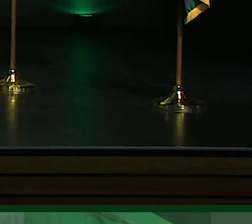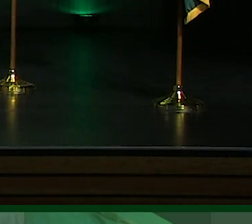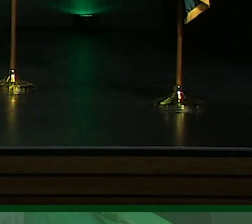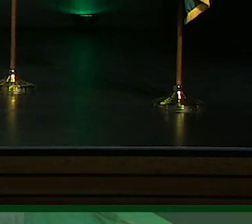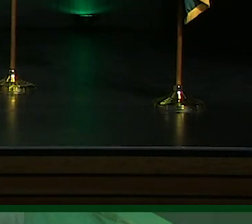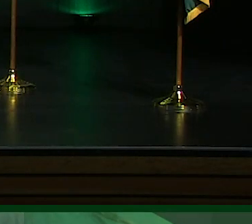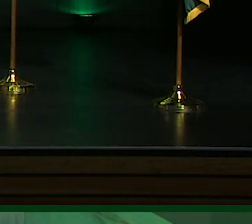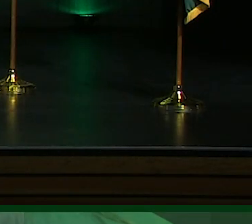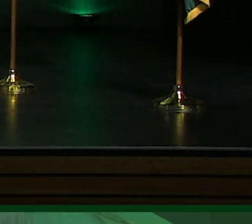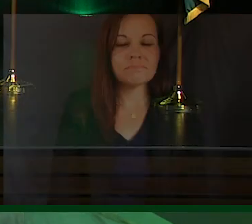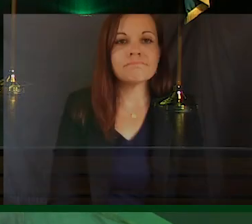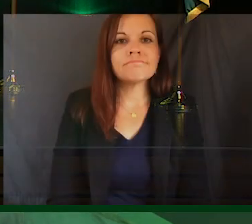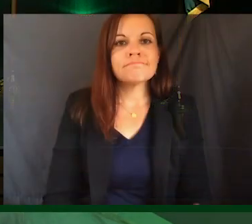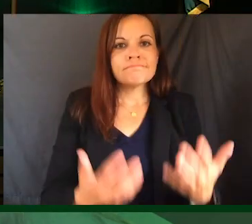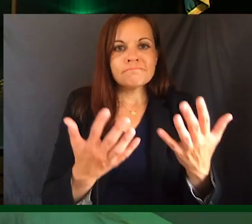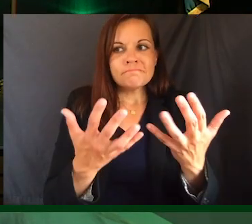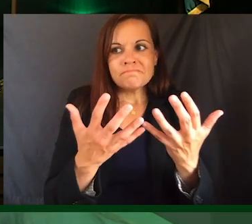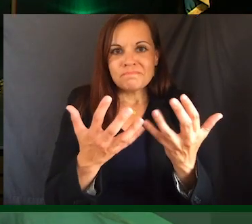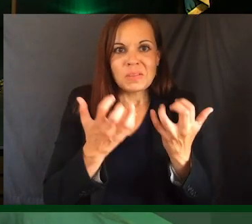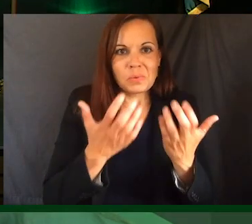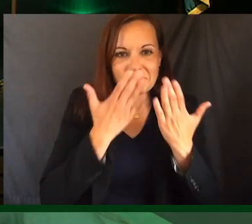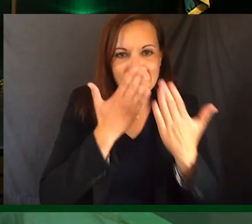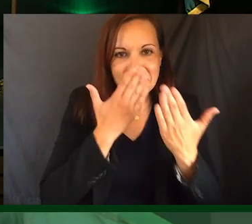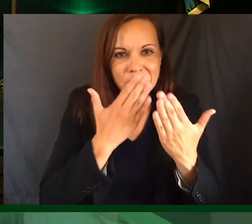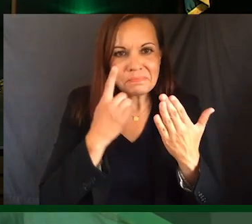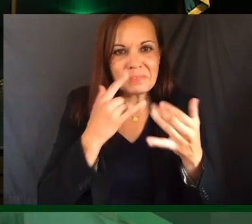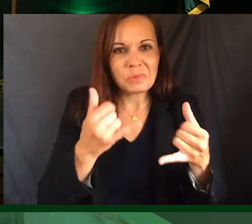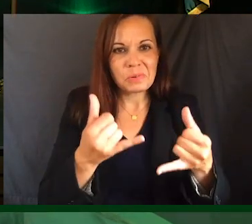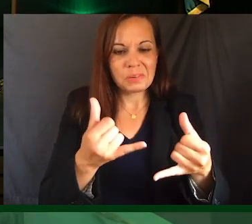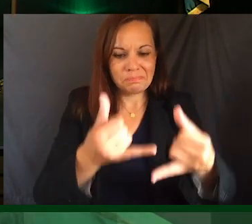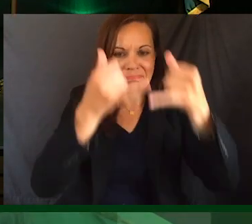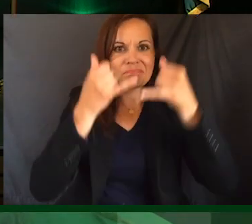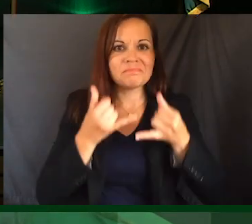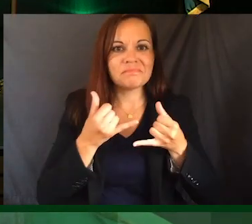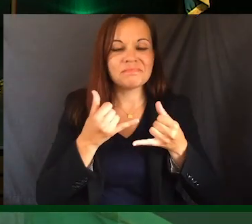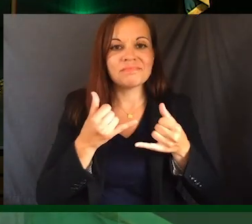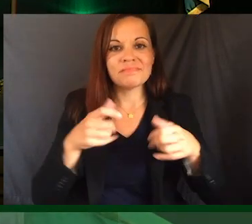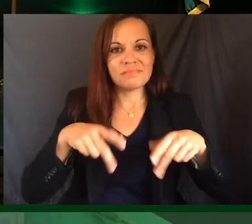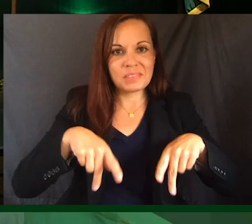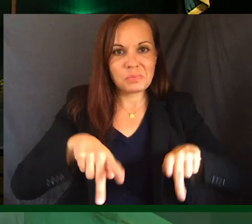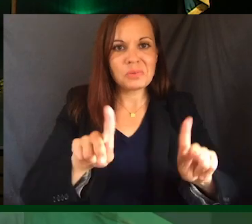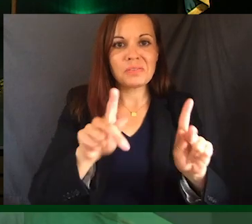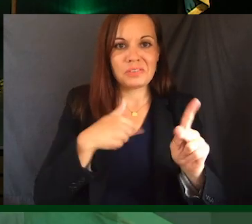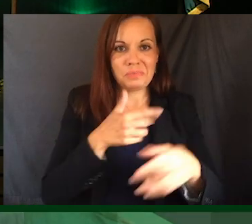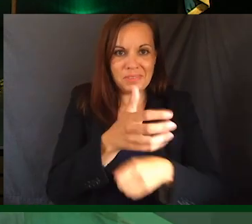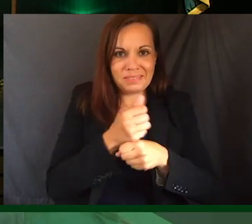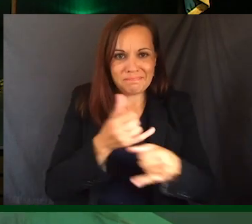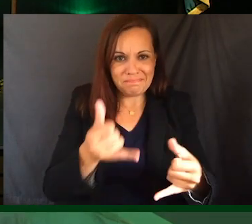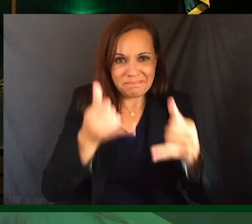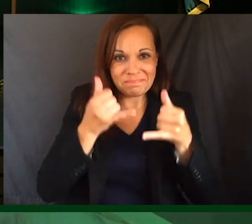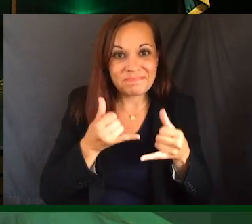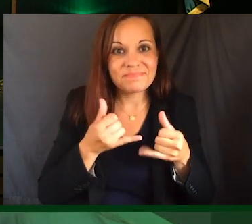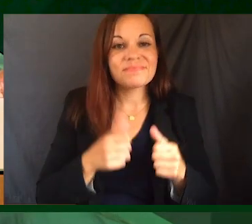I want to thank you so much for this award. It's such a privilege for me to be receiving this.